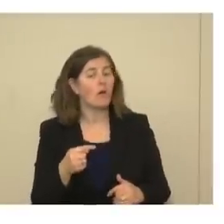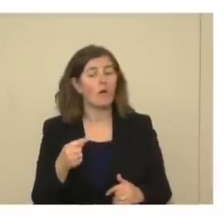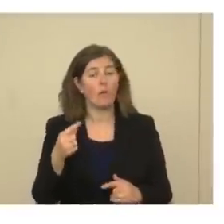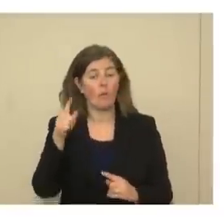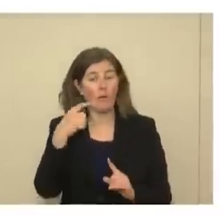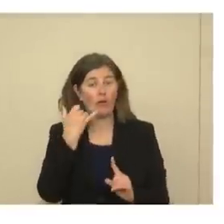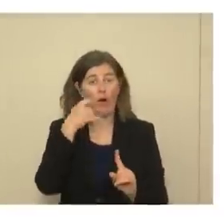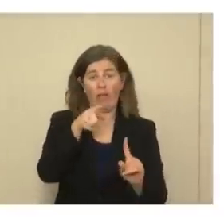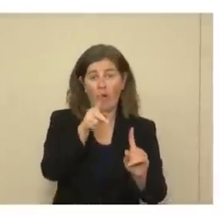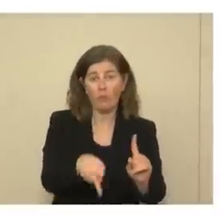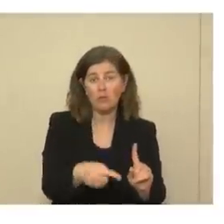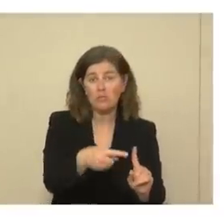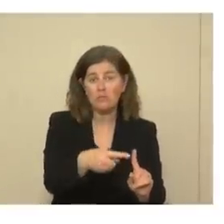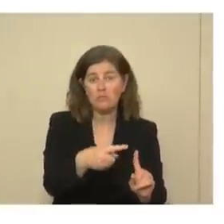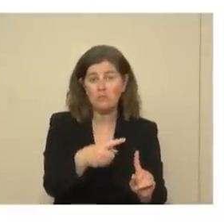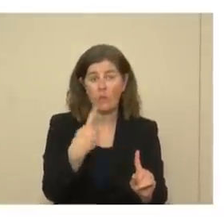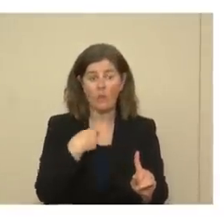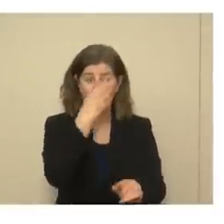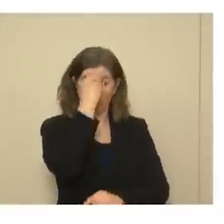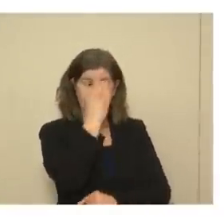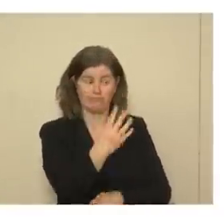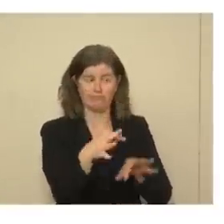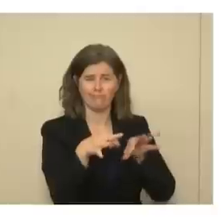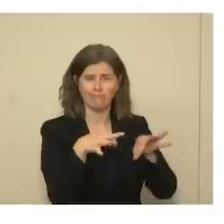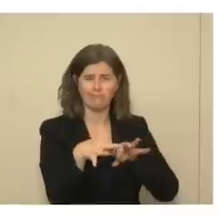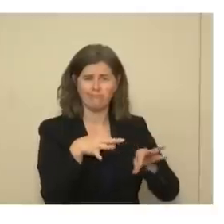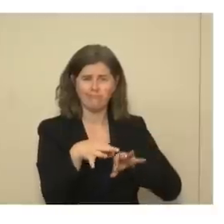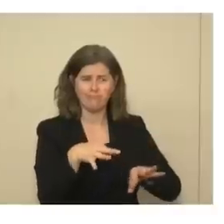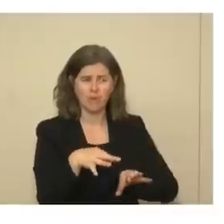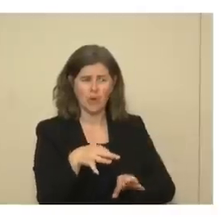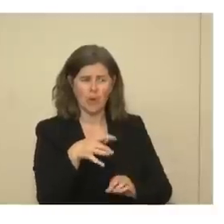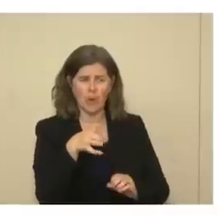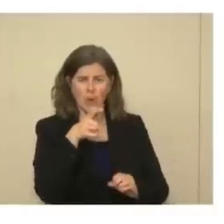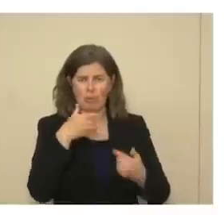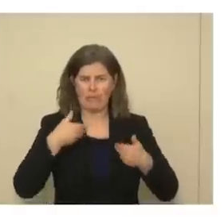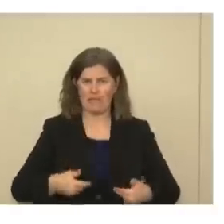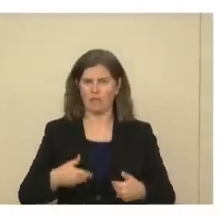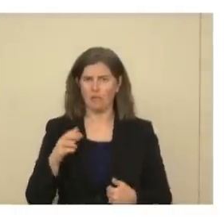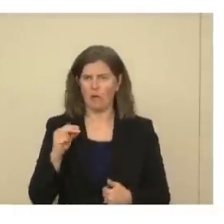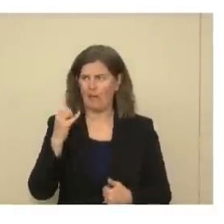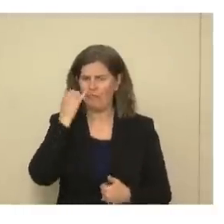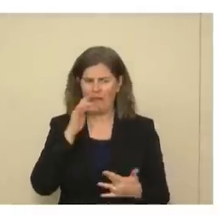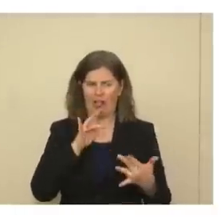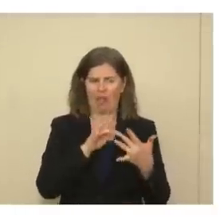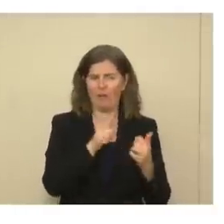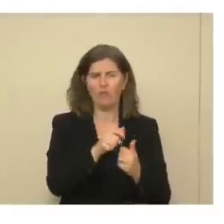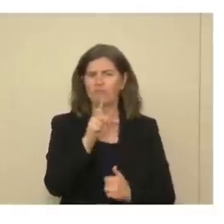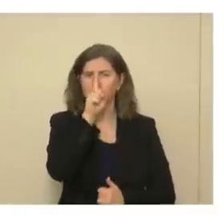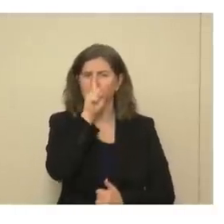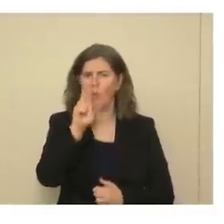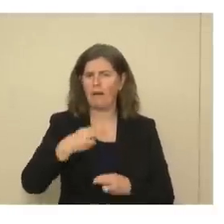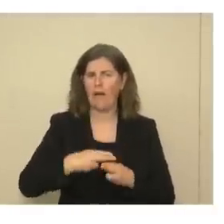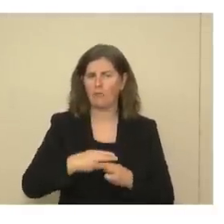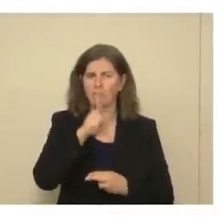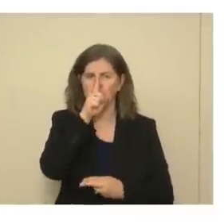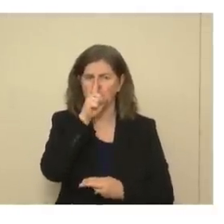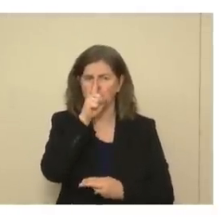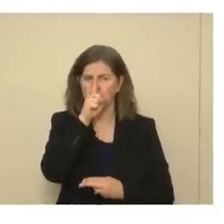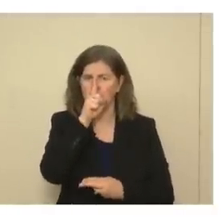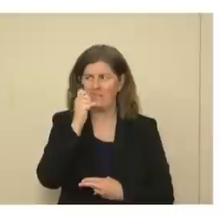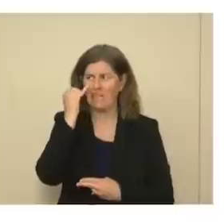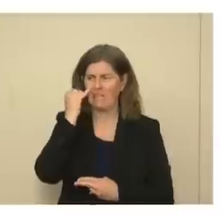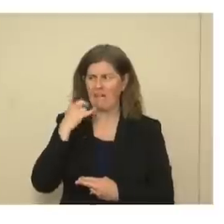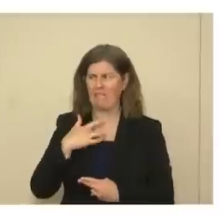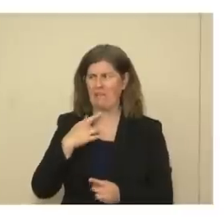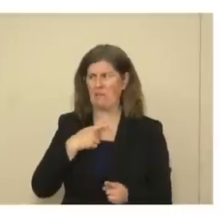who you are if you had contact with them and you believe you may have